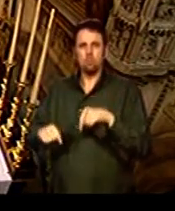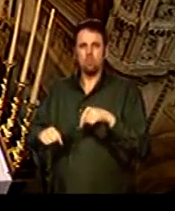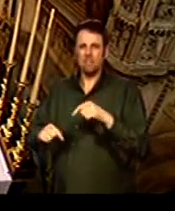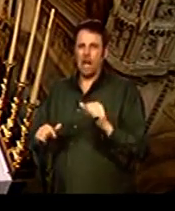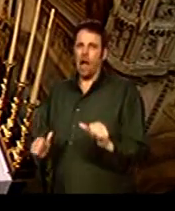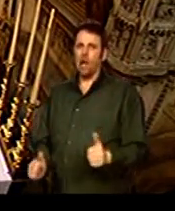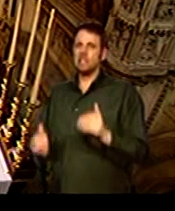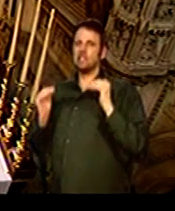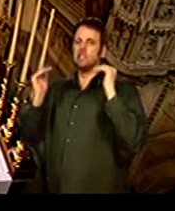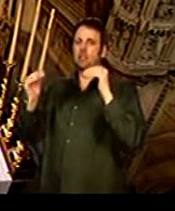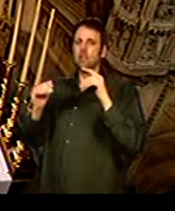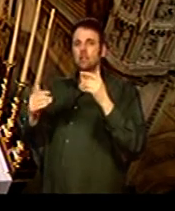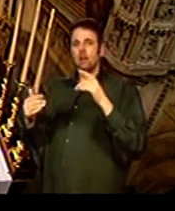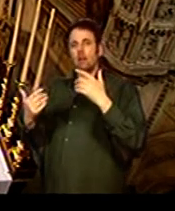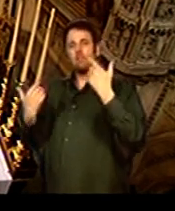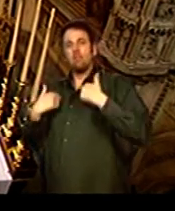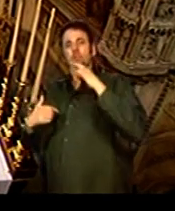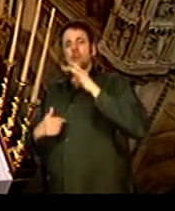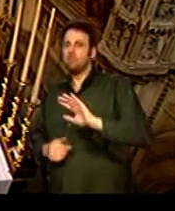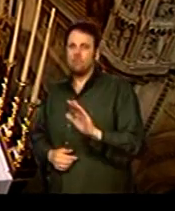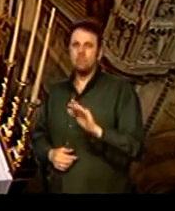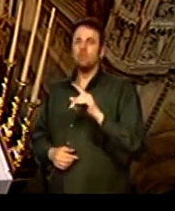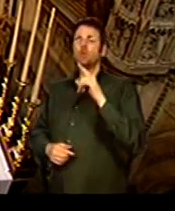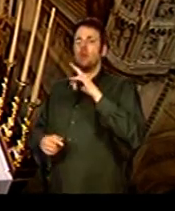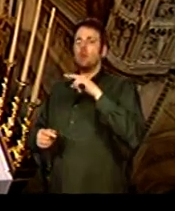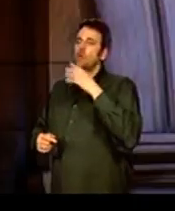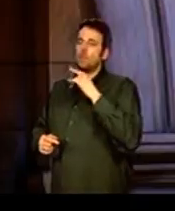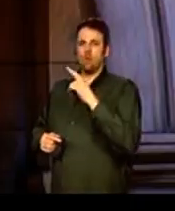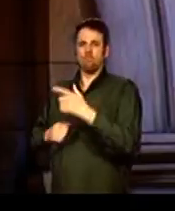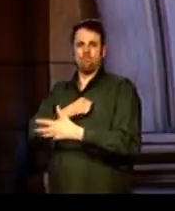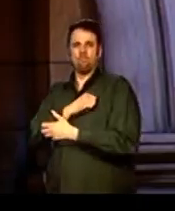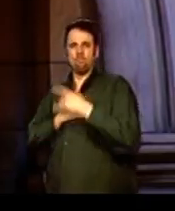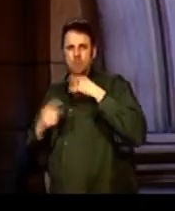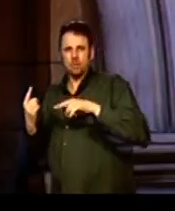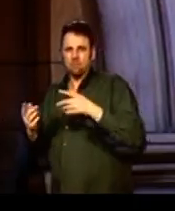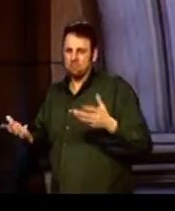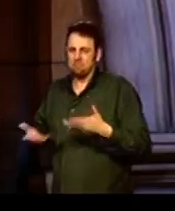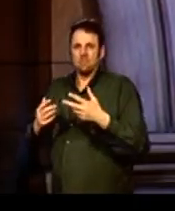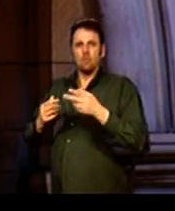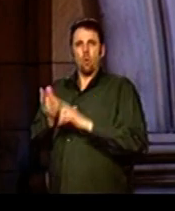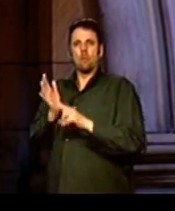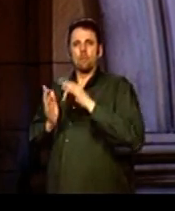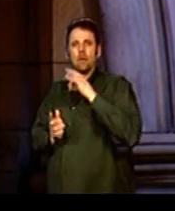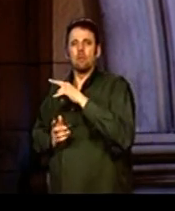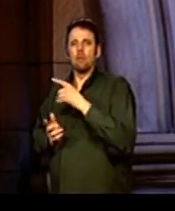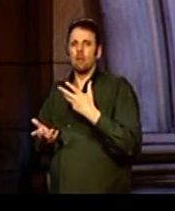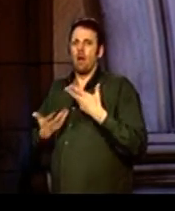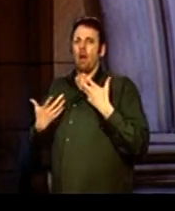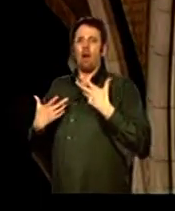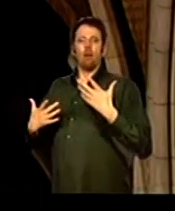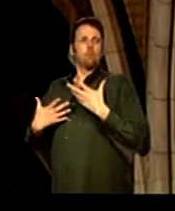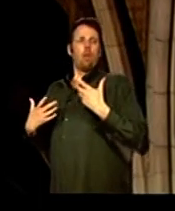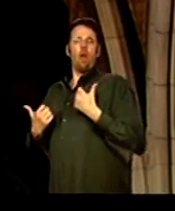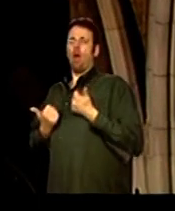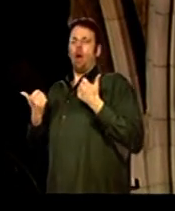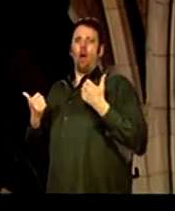These high churches were built not for the toffs, but to be used by the poor, to lift the spirits of ordinary people, to